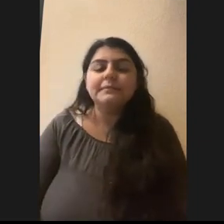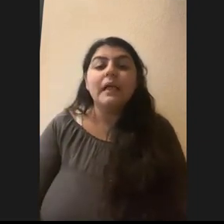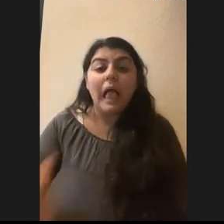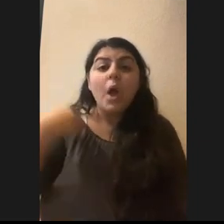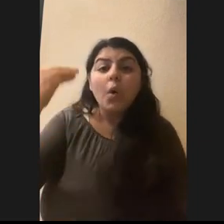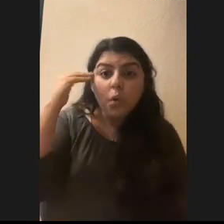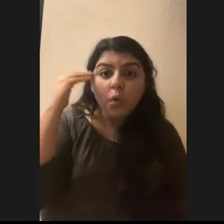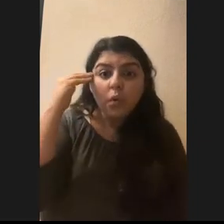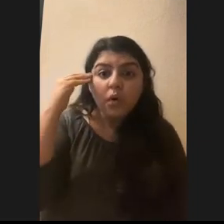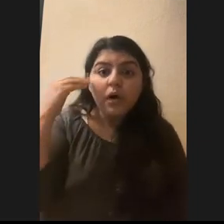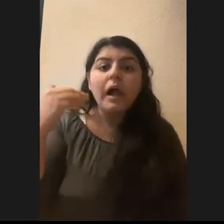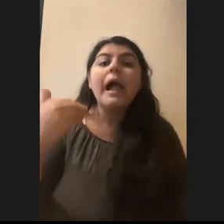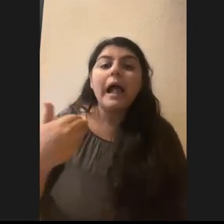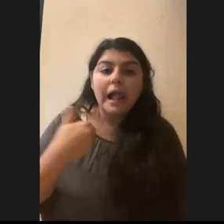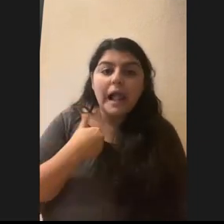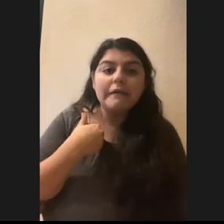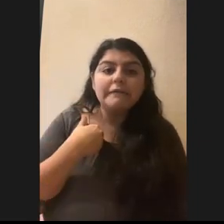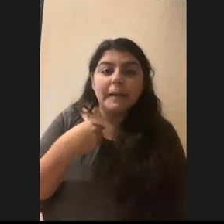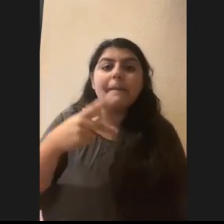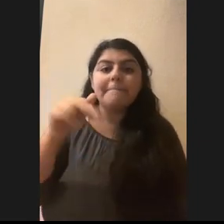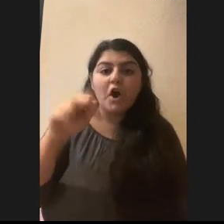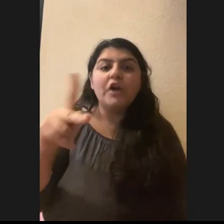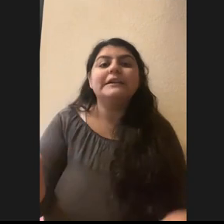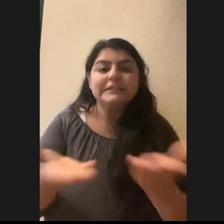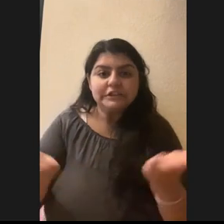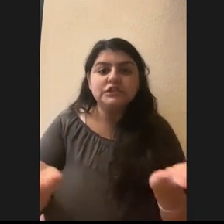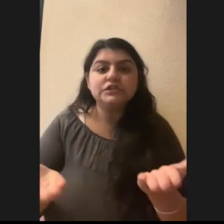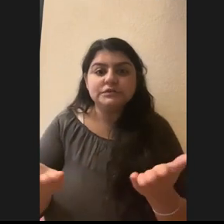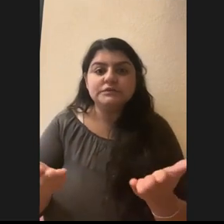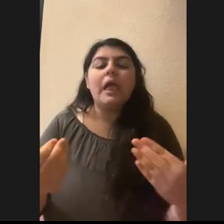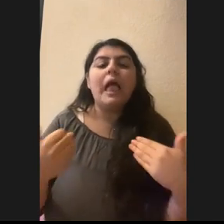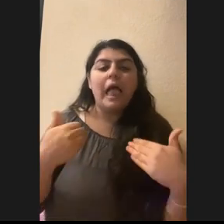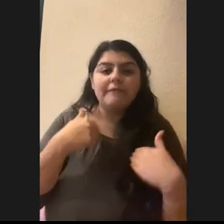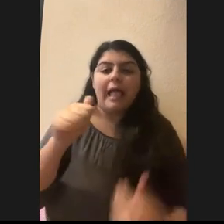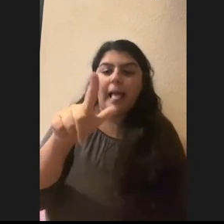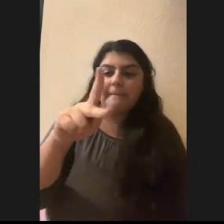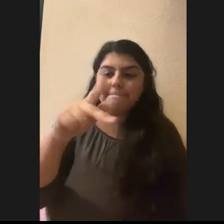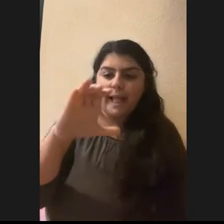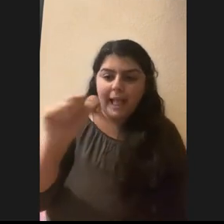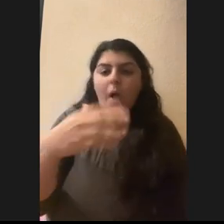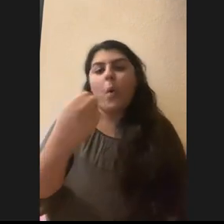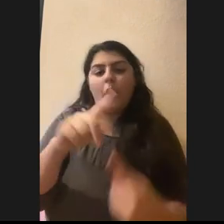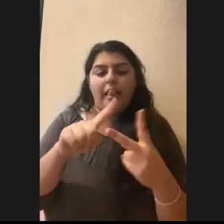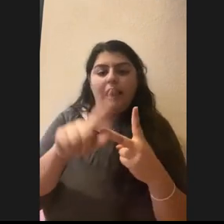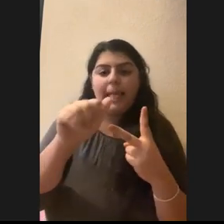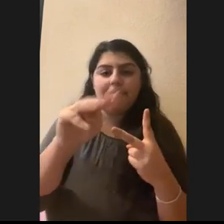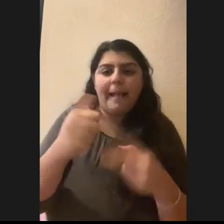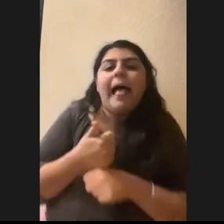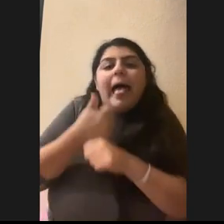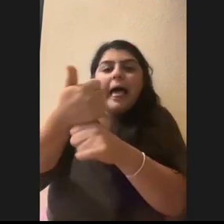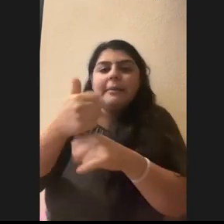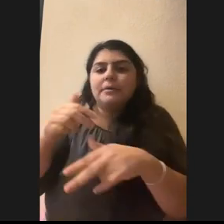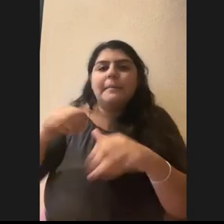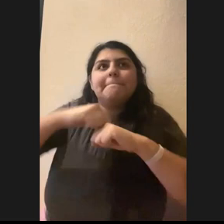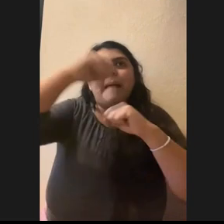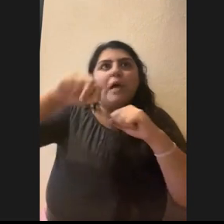even national parks here in the U S that use alpacas or llamas to carry things on mountain trails. So they are